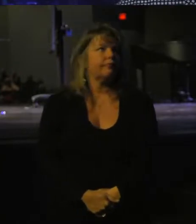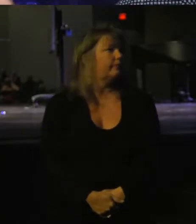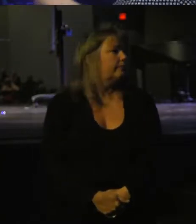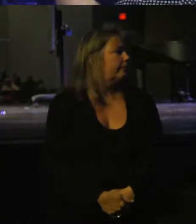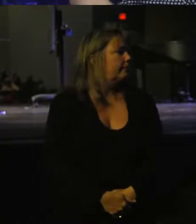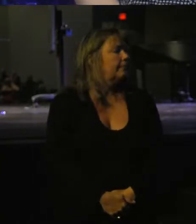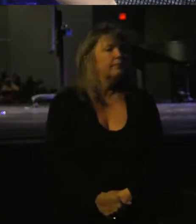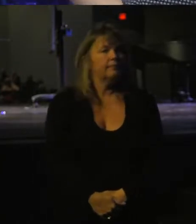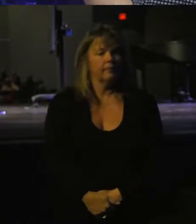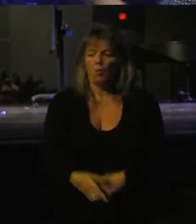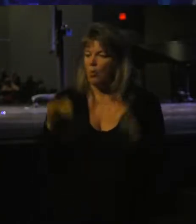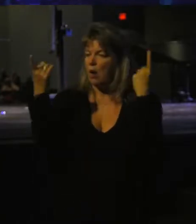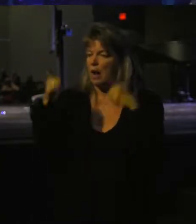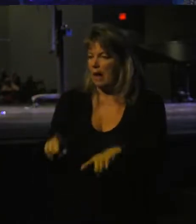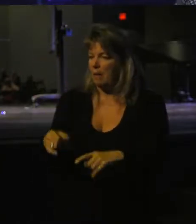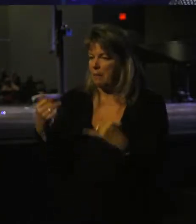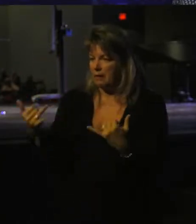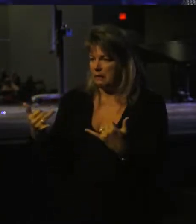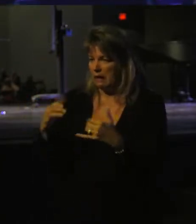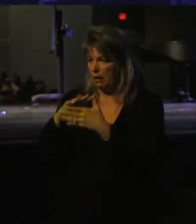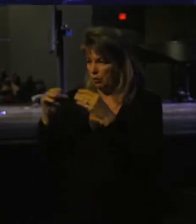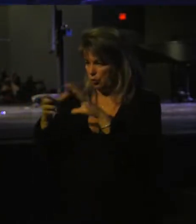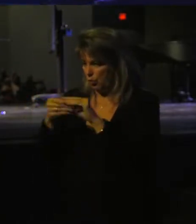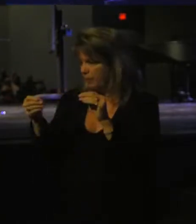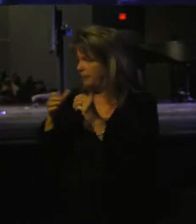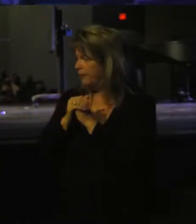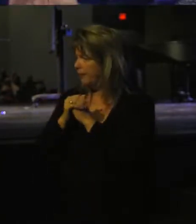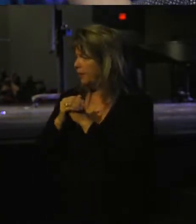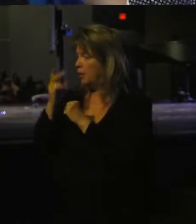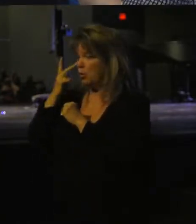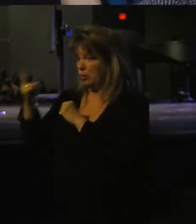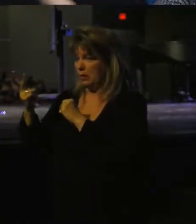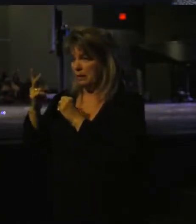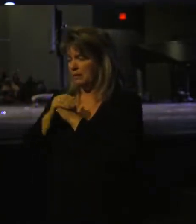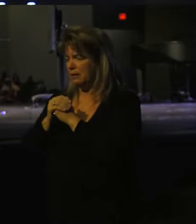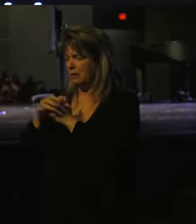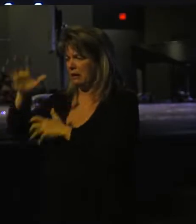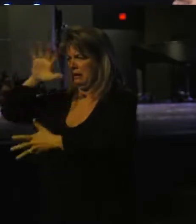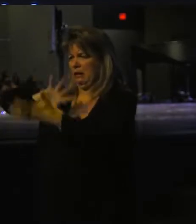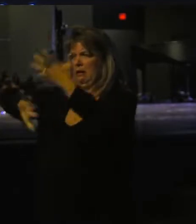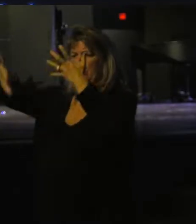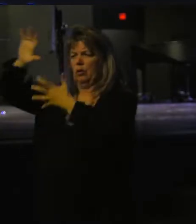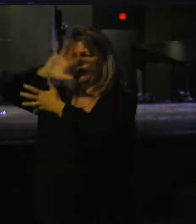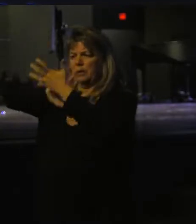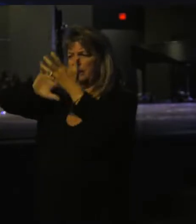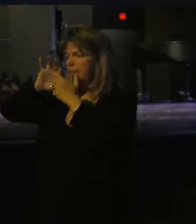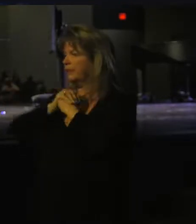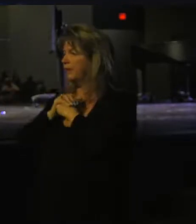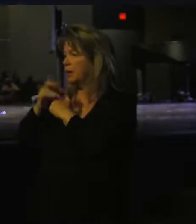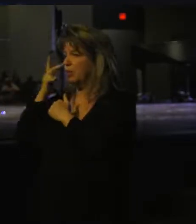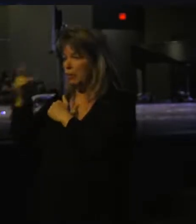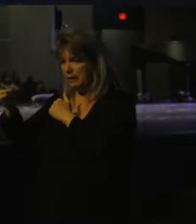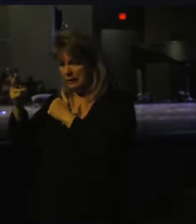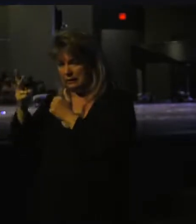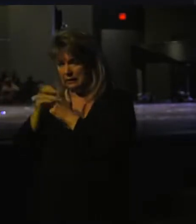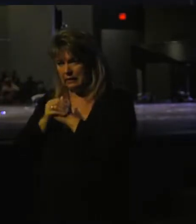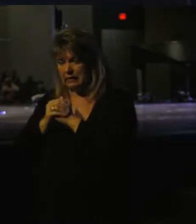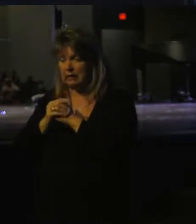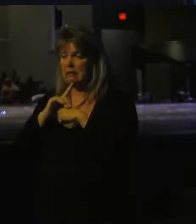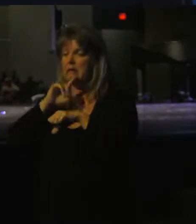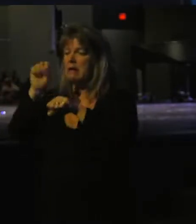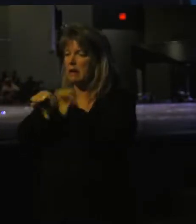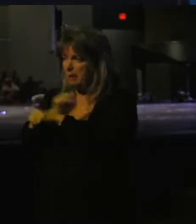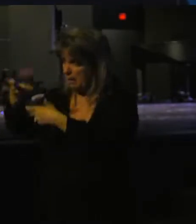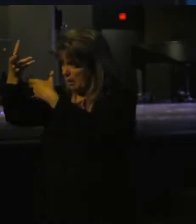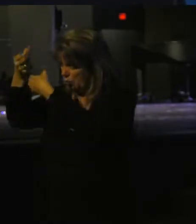How it is, what happens now in this story? We see that there was a confusing test. We see that there was complete